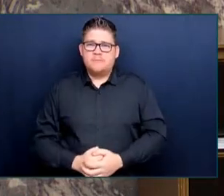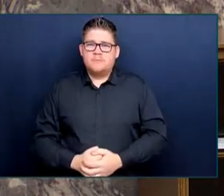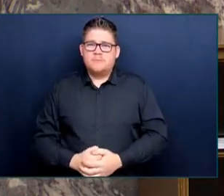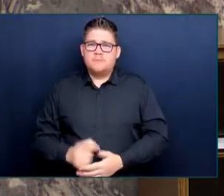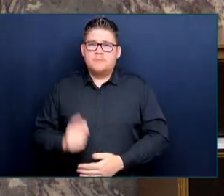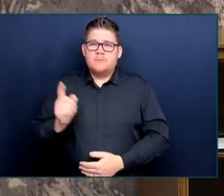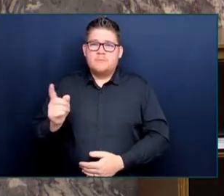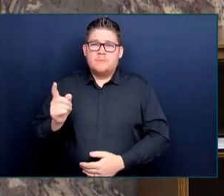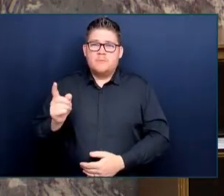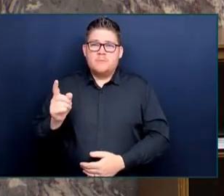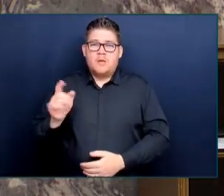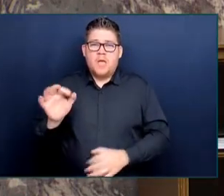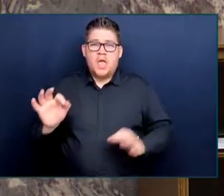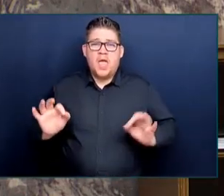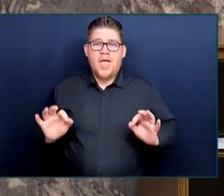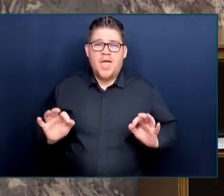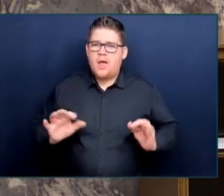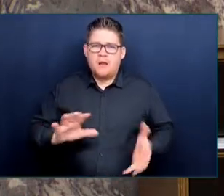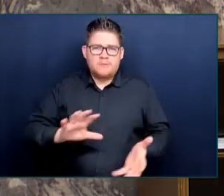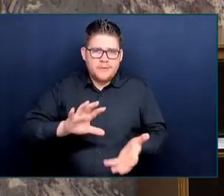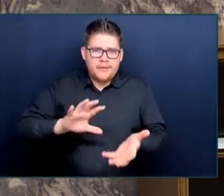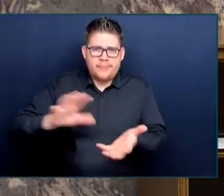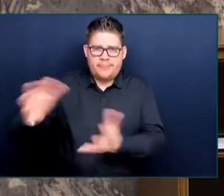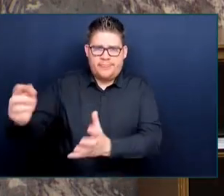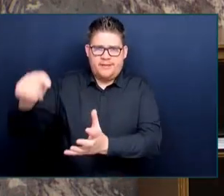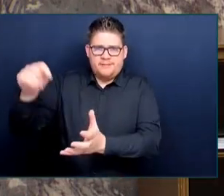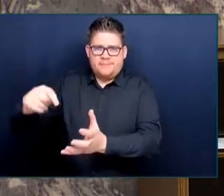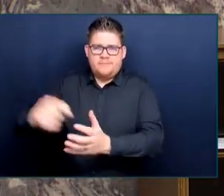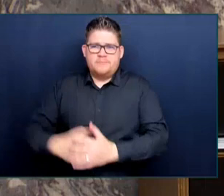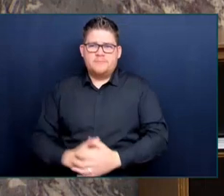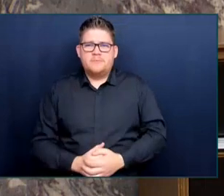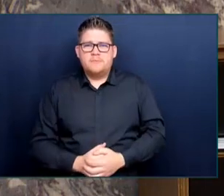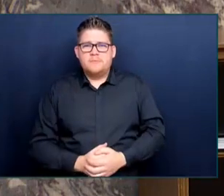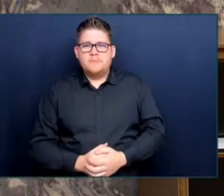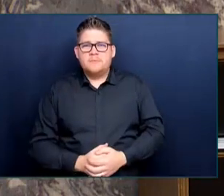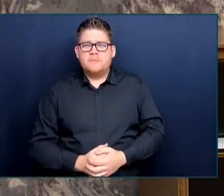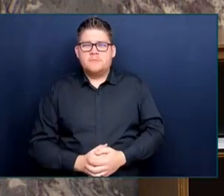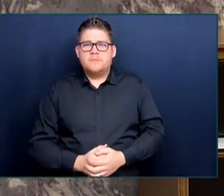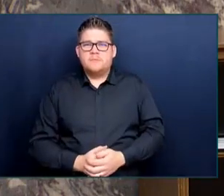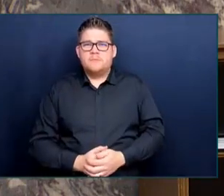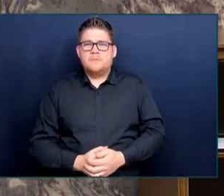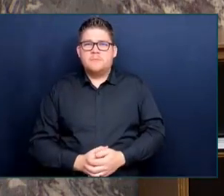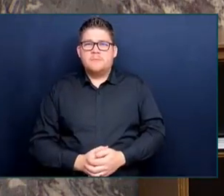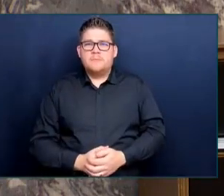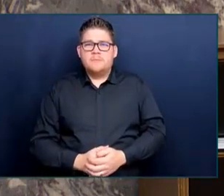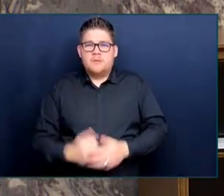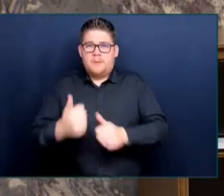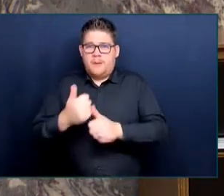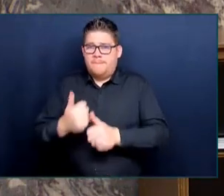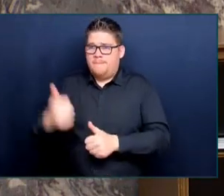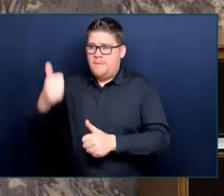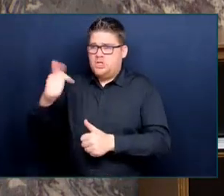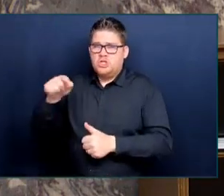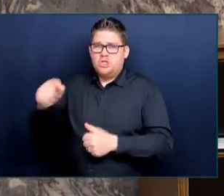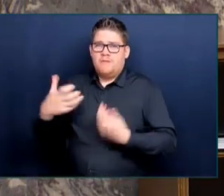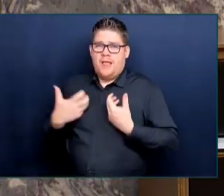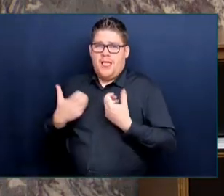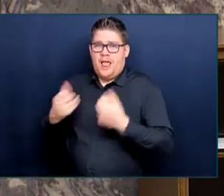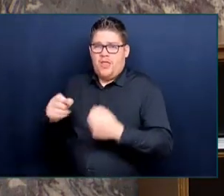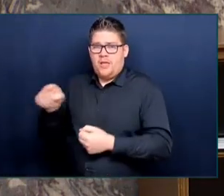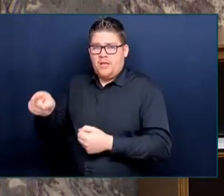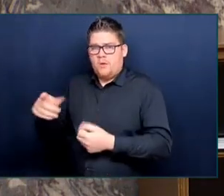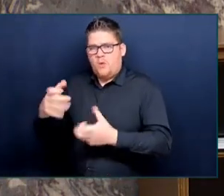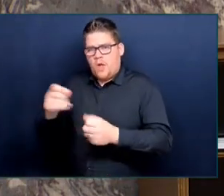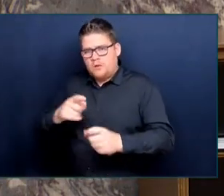The threat of being muzzled by the Minister of Health, and this is a real threat, and we hear it over and over again, it has not